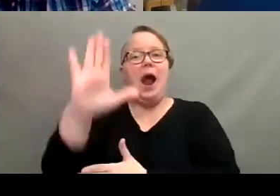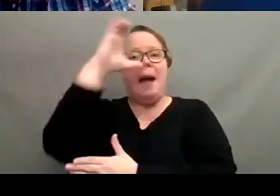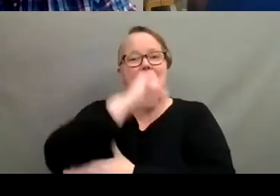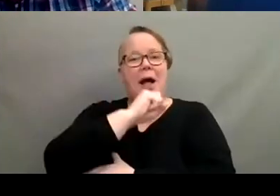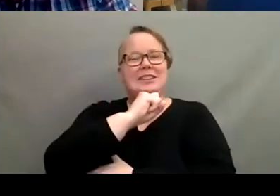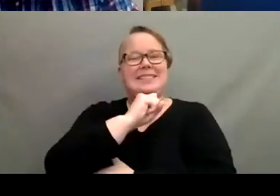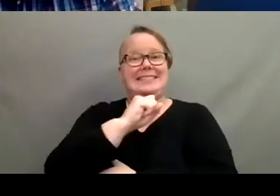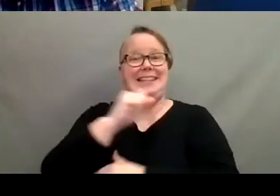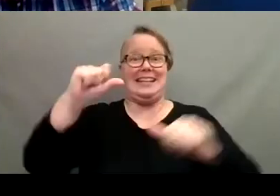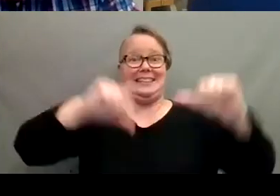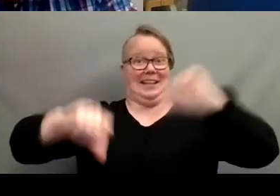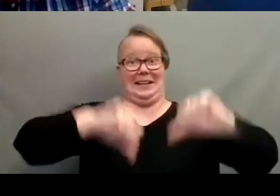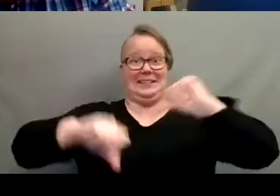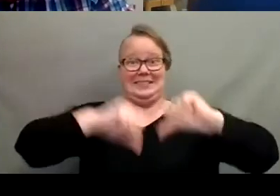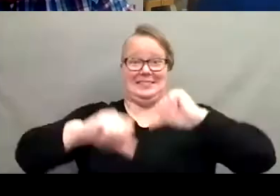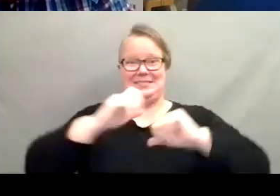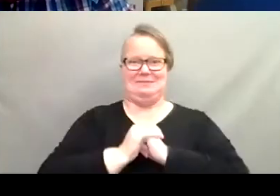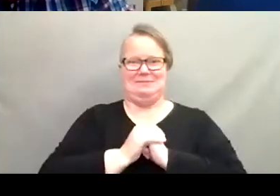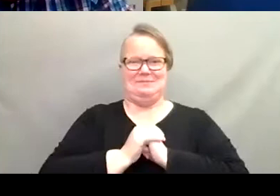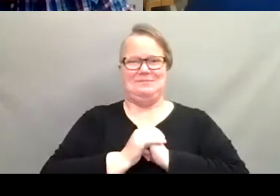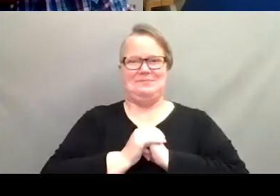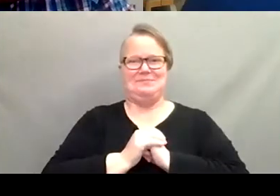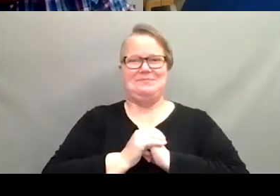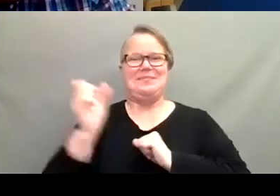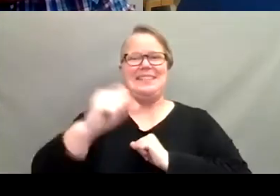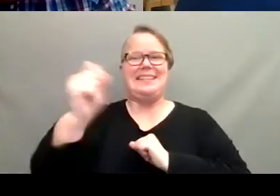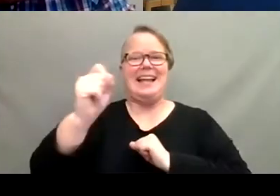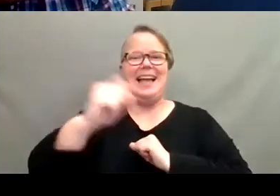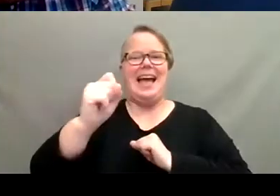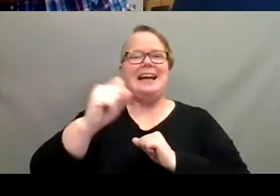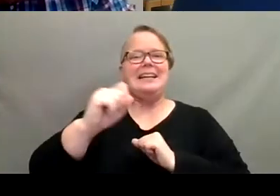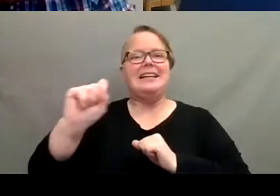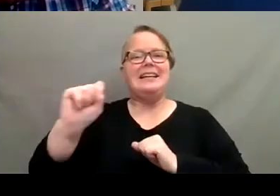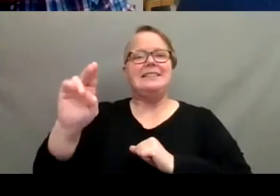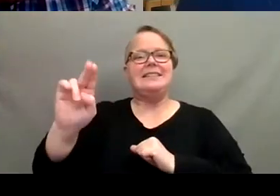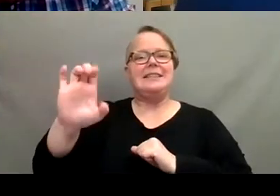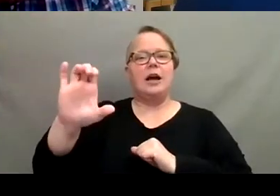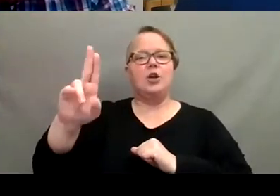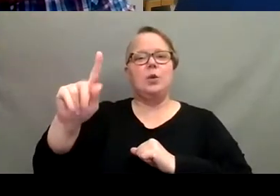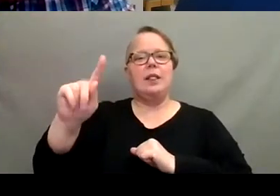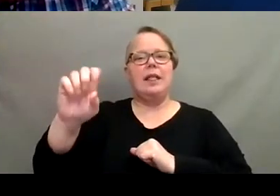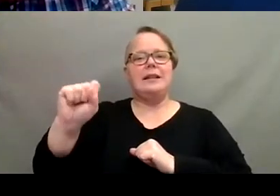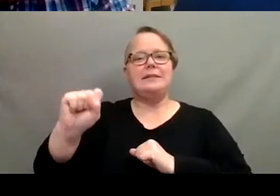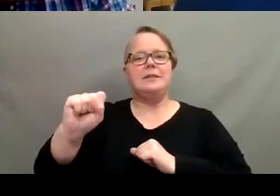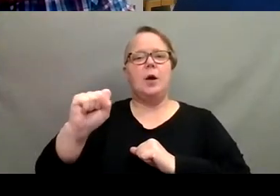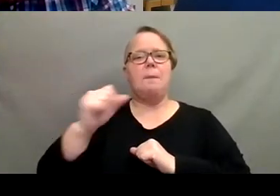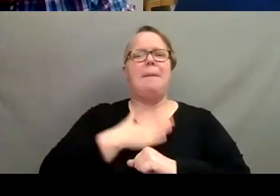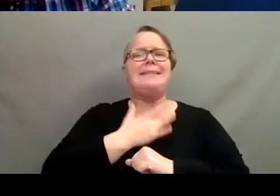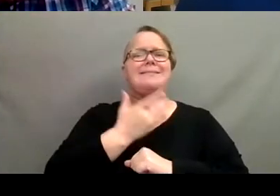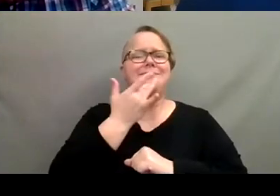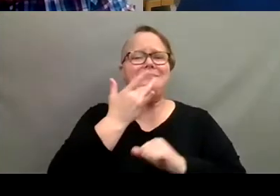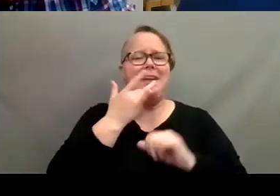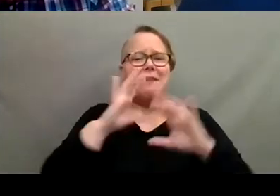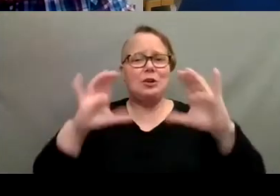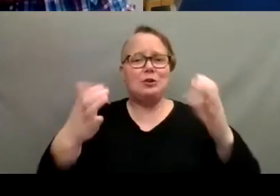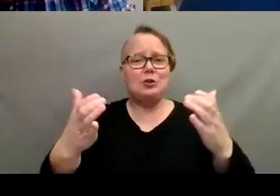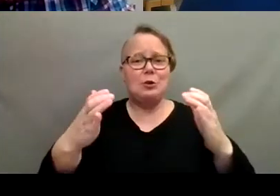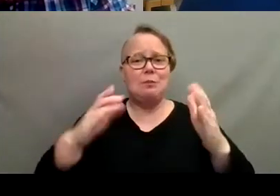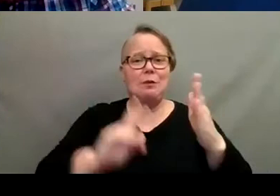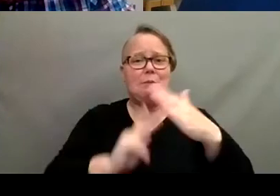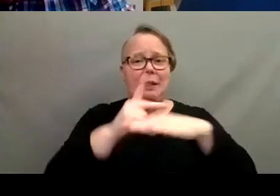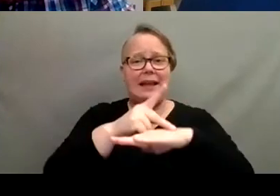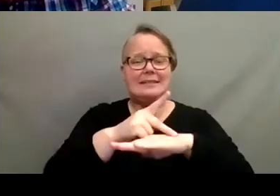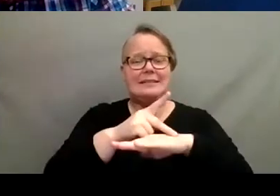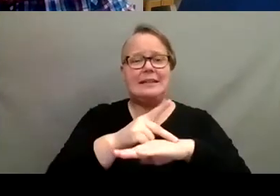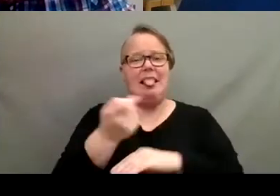science. Yeah. Succulents are definitely one of my, that's one of my favorite groups of plants. It's like you said,